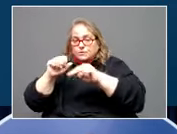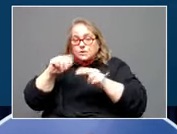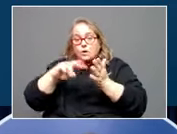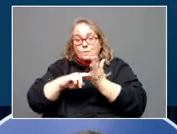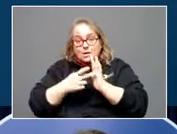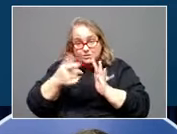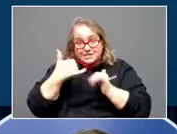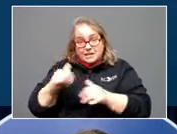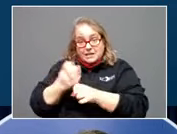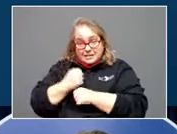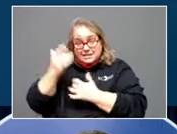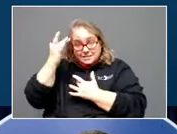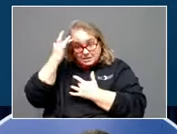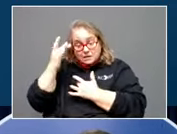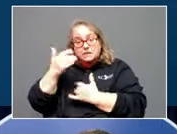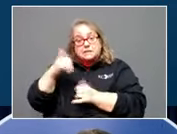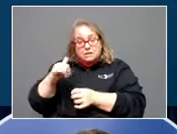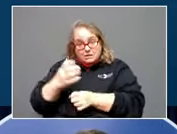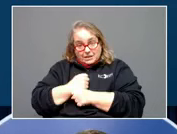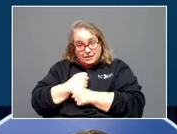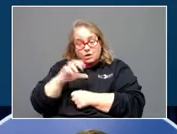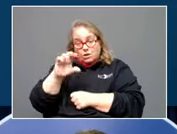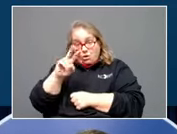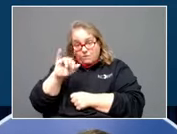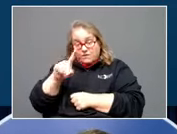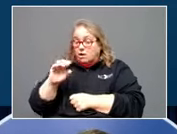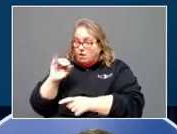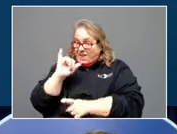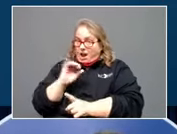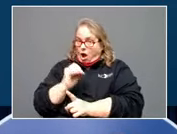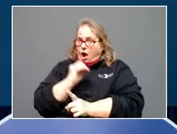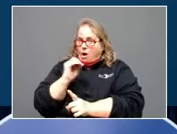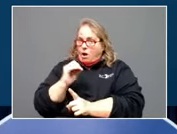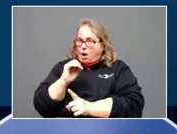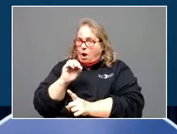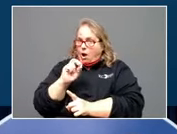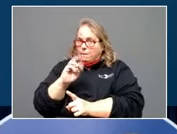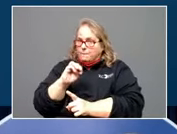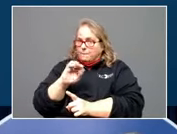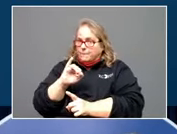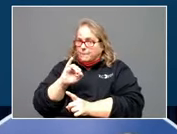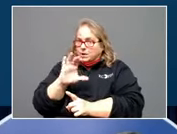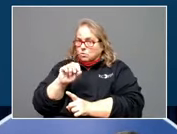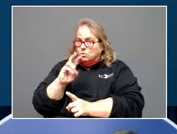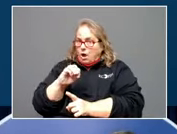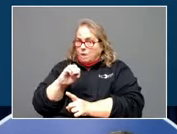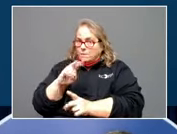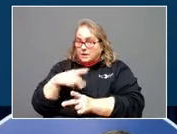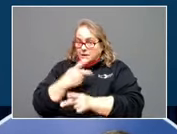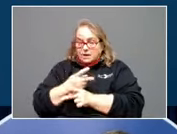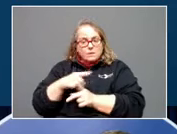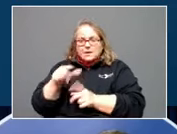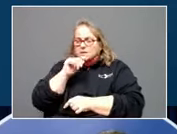COVID, the Omicron variant, if you're vaccinated, but it doesn't look like you will get very sick